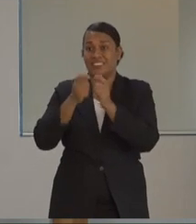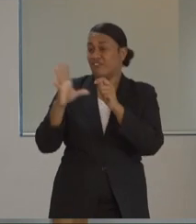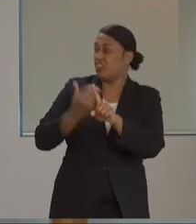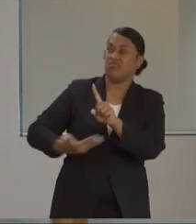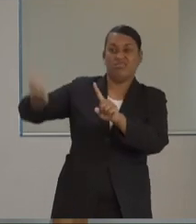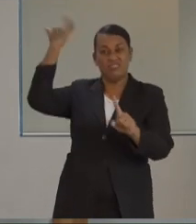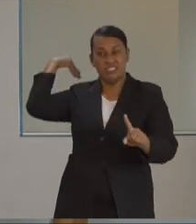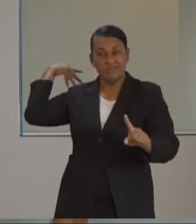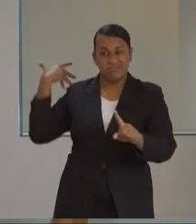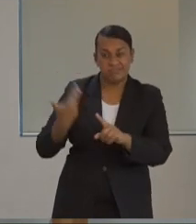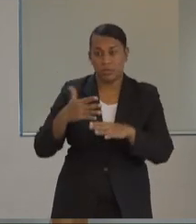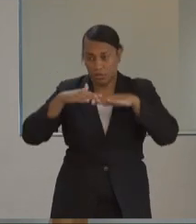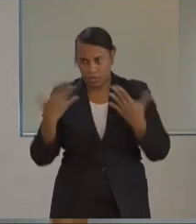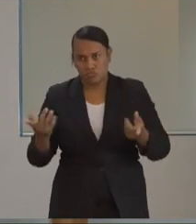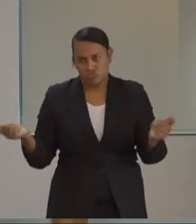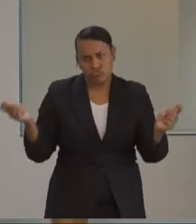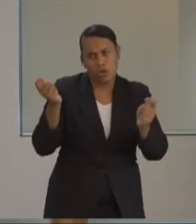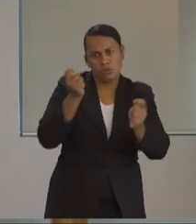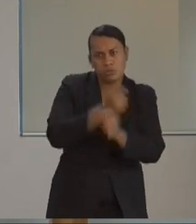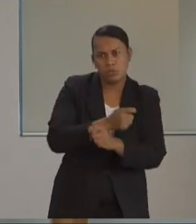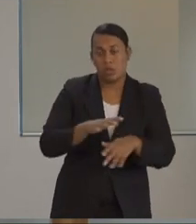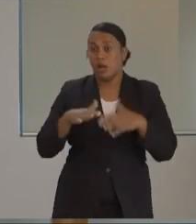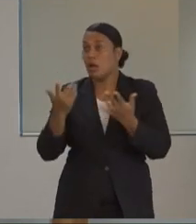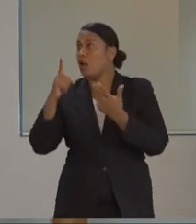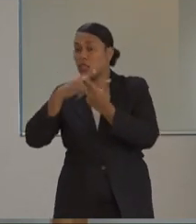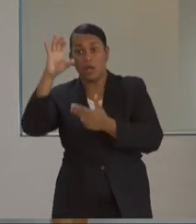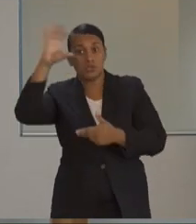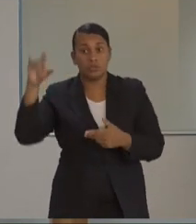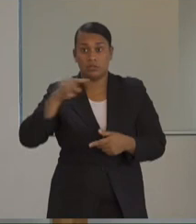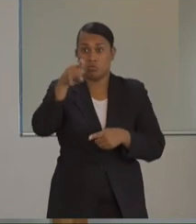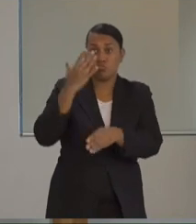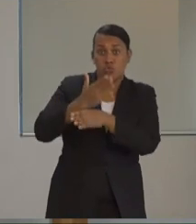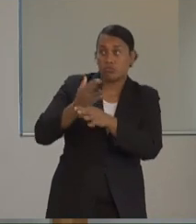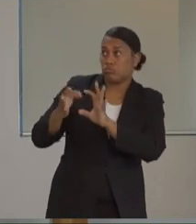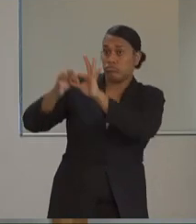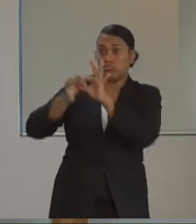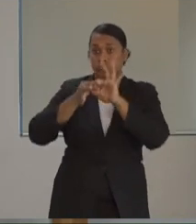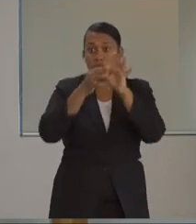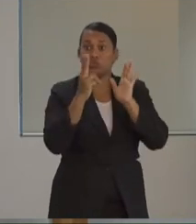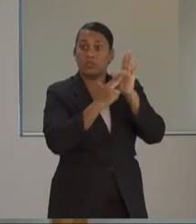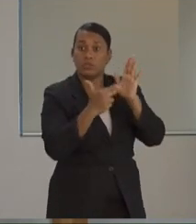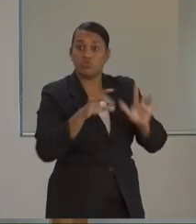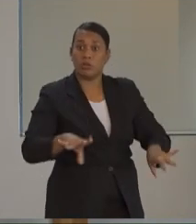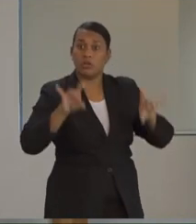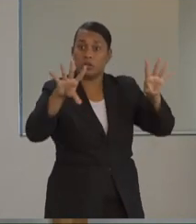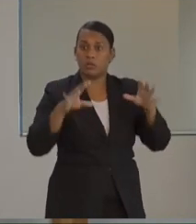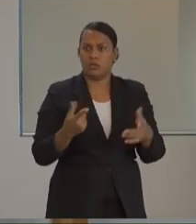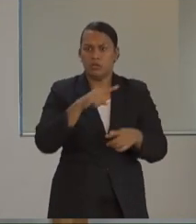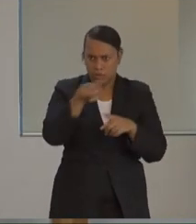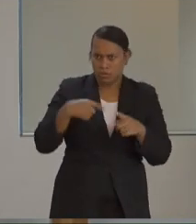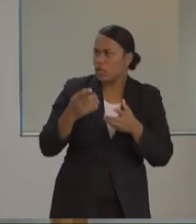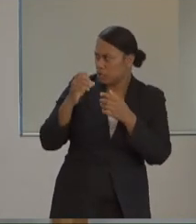countries that we work with in terms of Australia, New Zealand and so forth also have extended their protocols for testing.